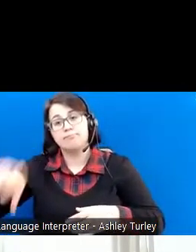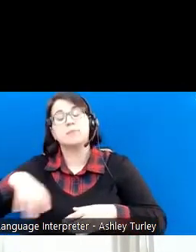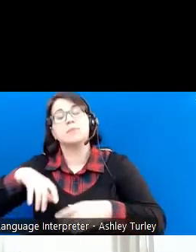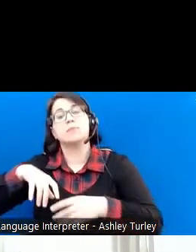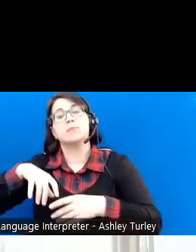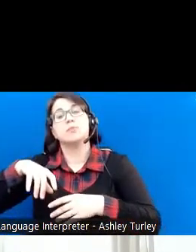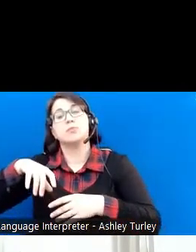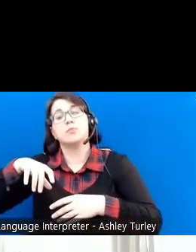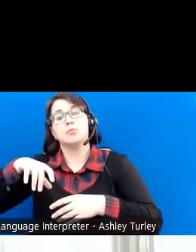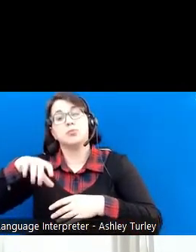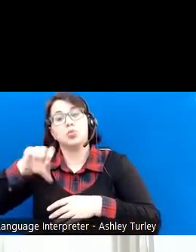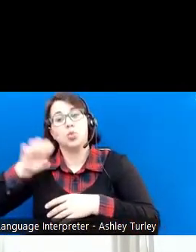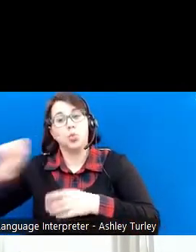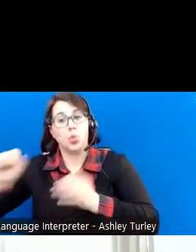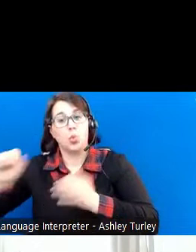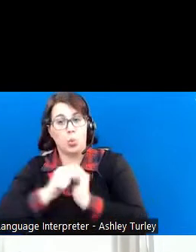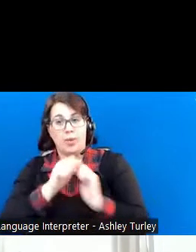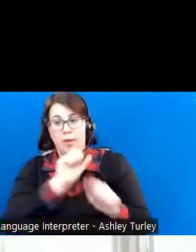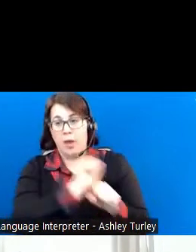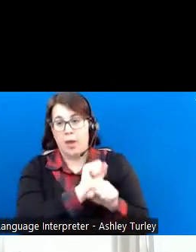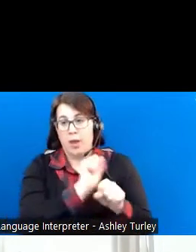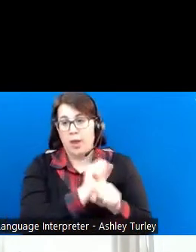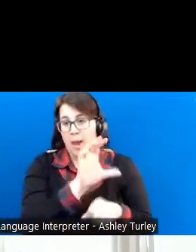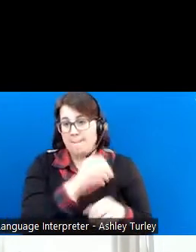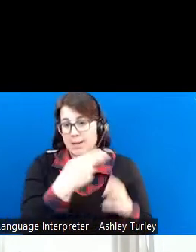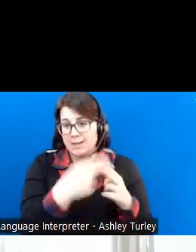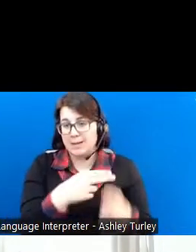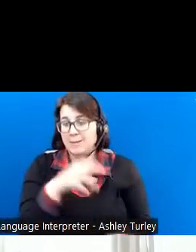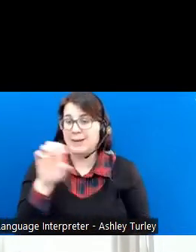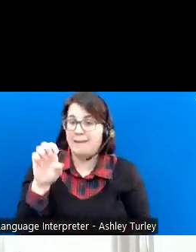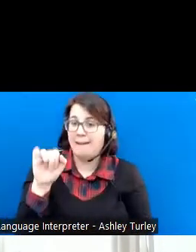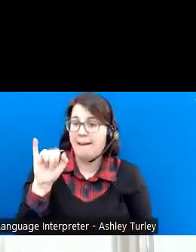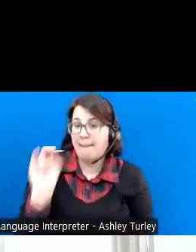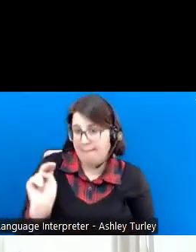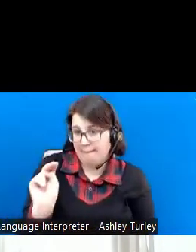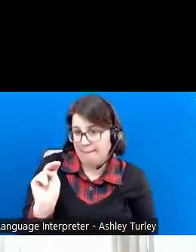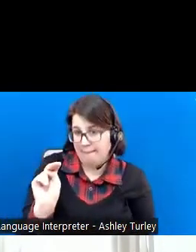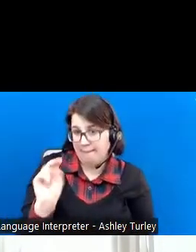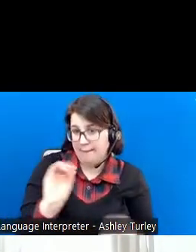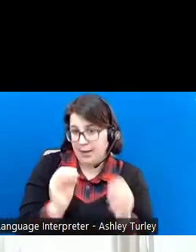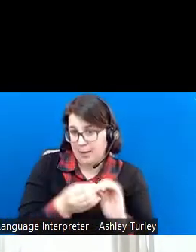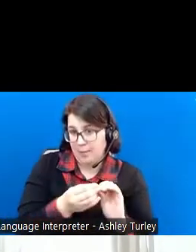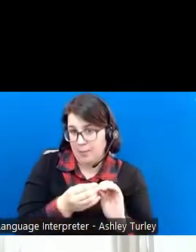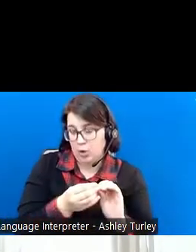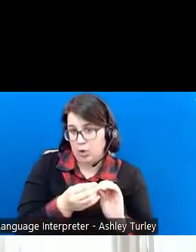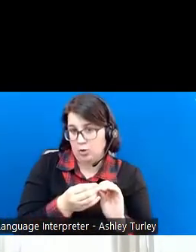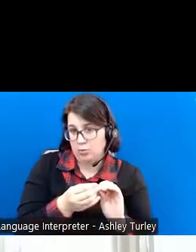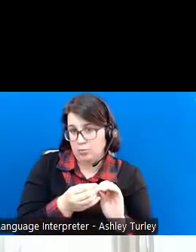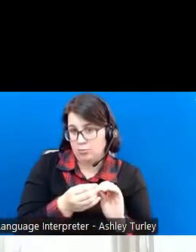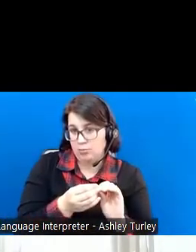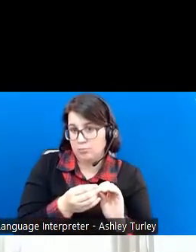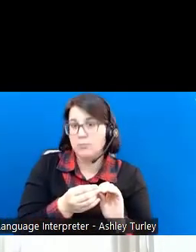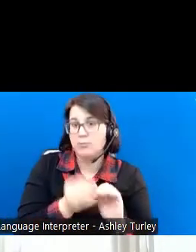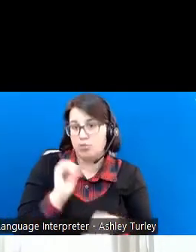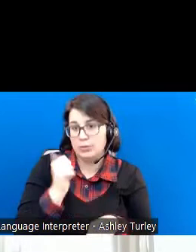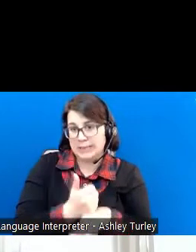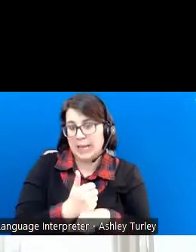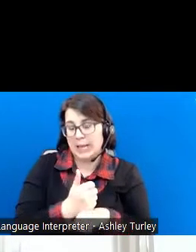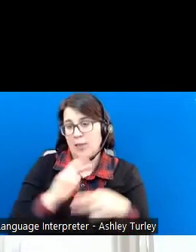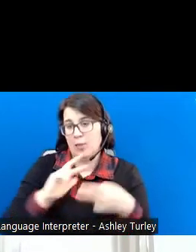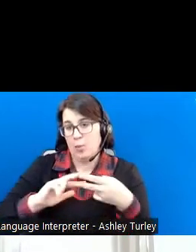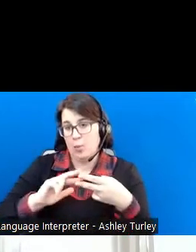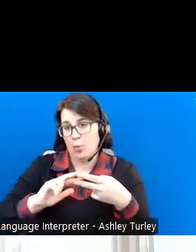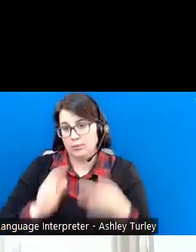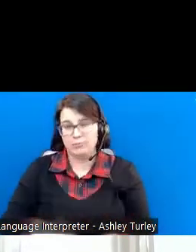EIN number. In order to get things set up so that you can do that. It's